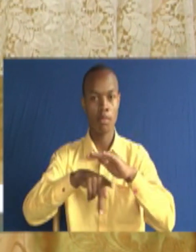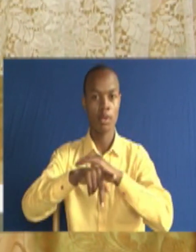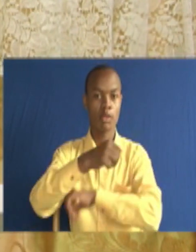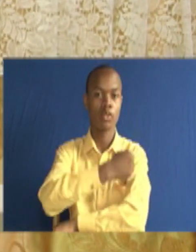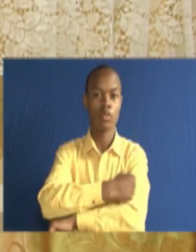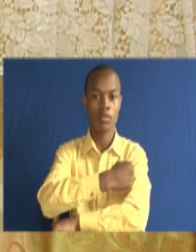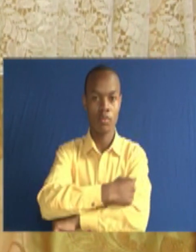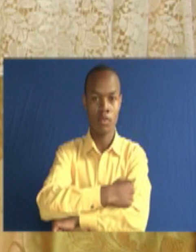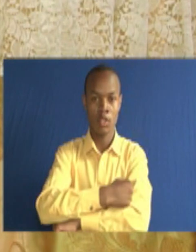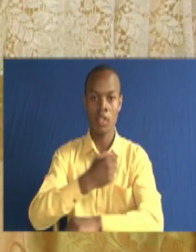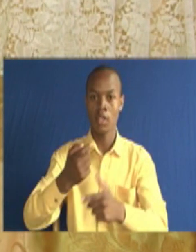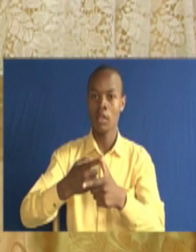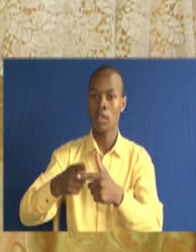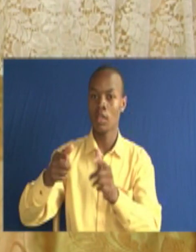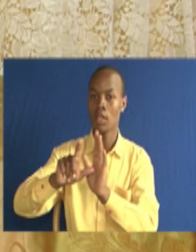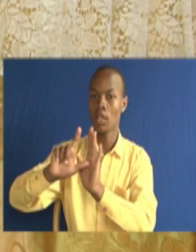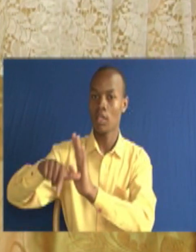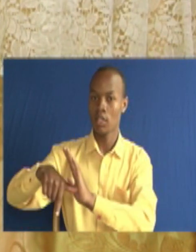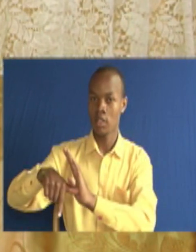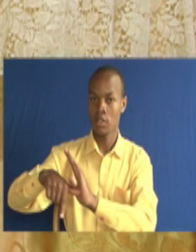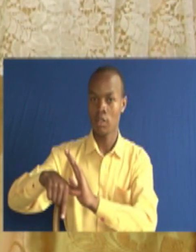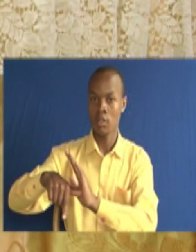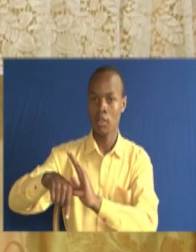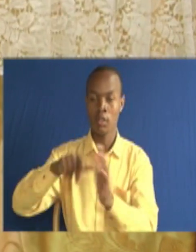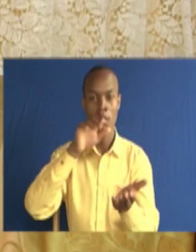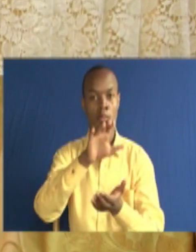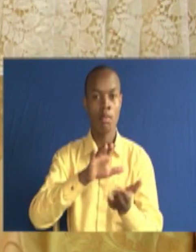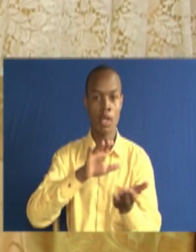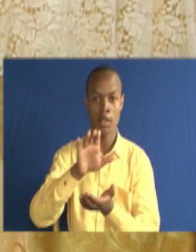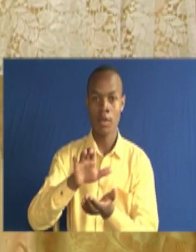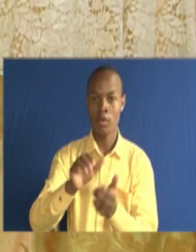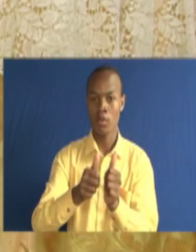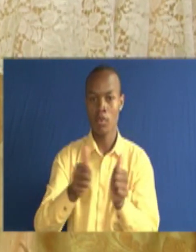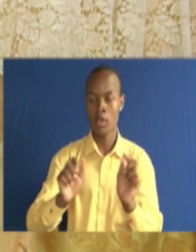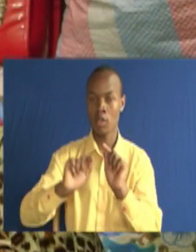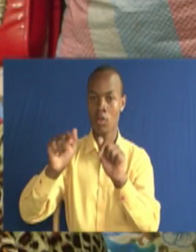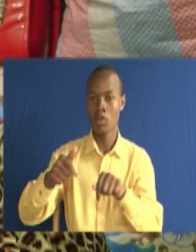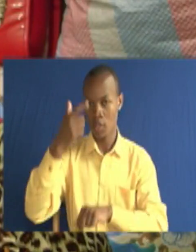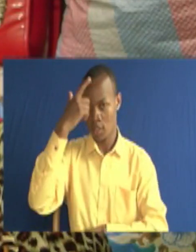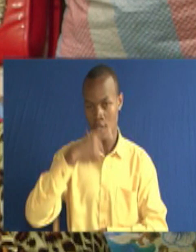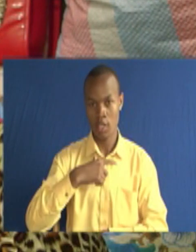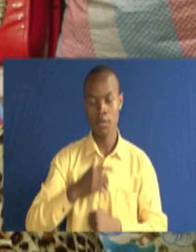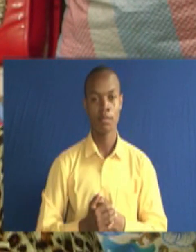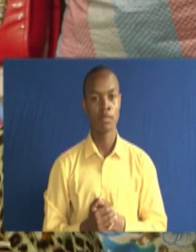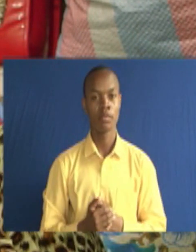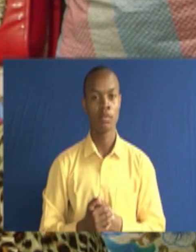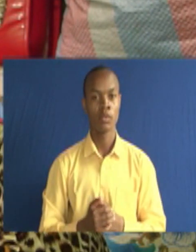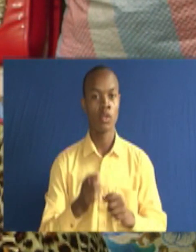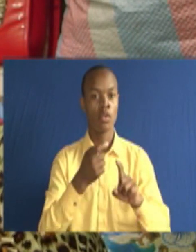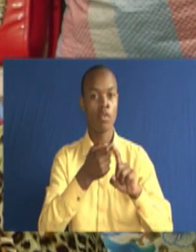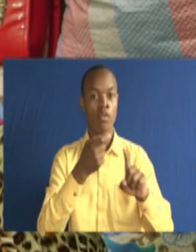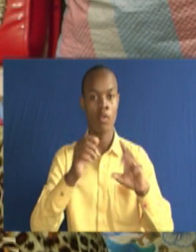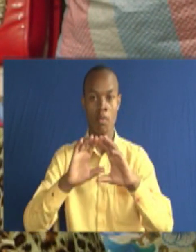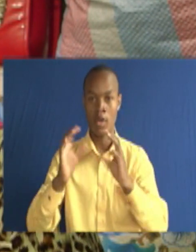nikuja nika nika muchukua nika mpanyia shopping nika mpele kathika Kutoka class 1, mpaka